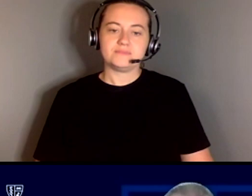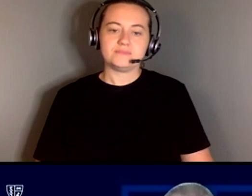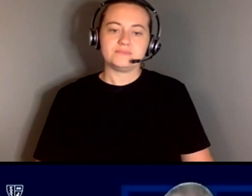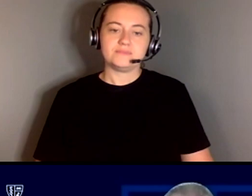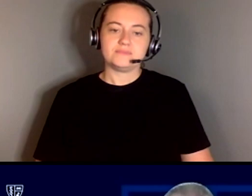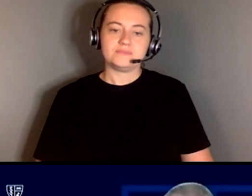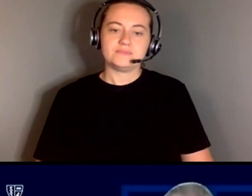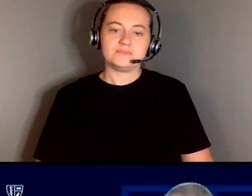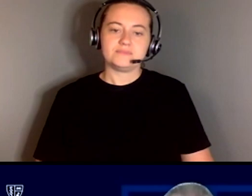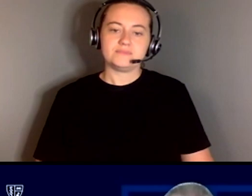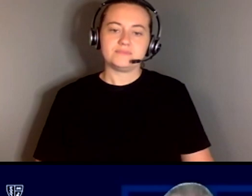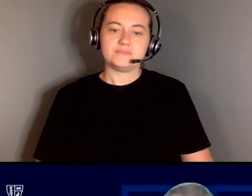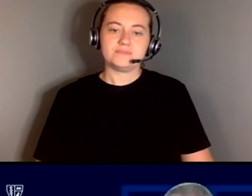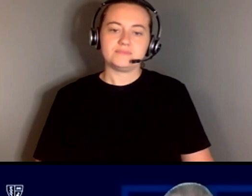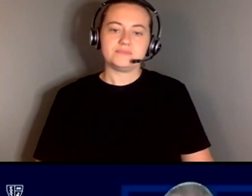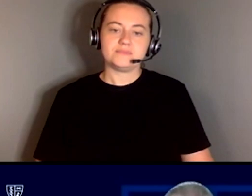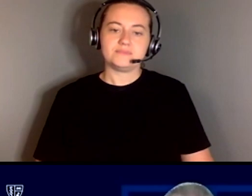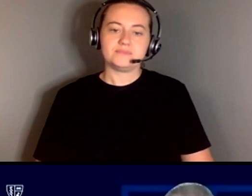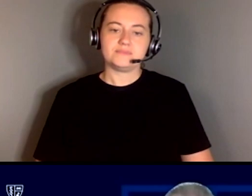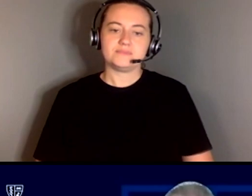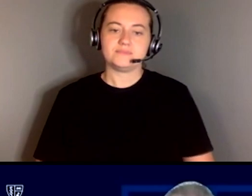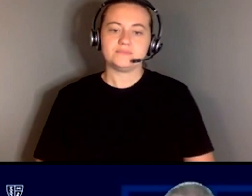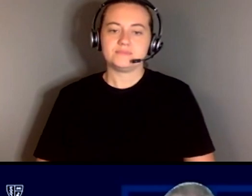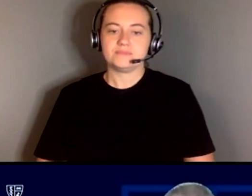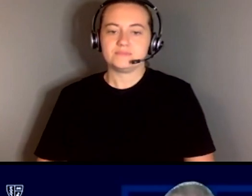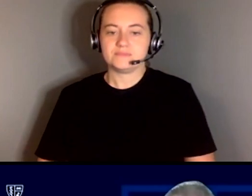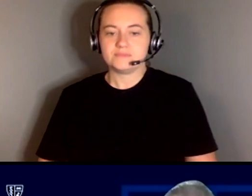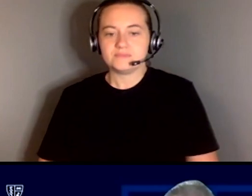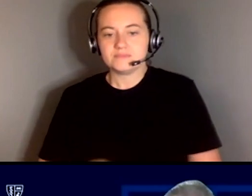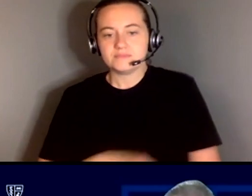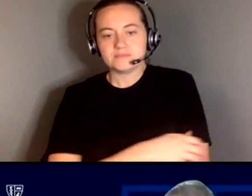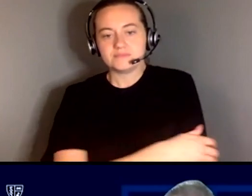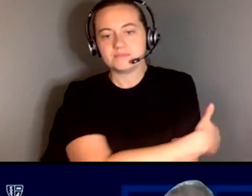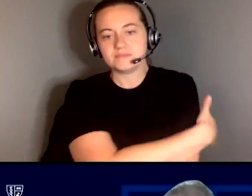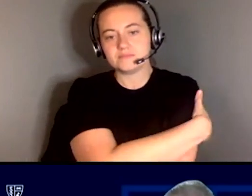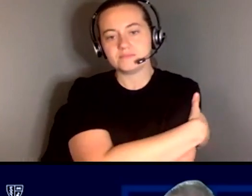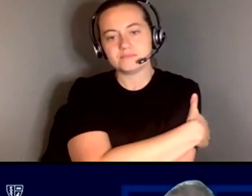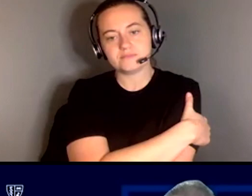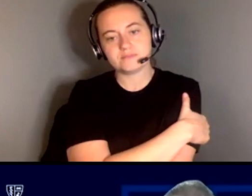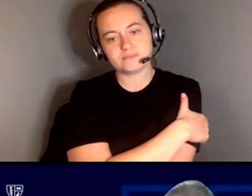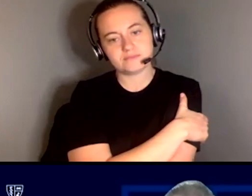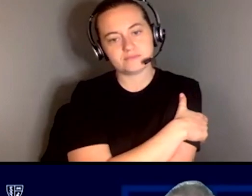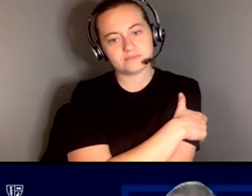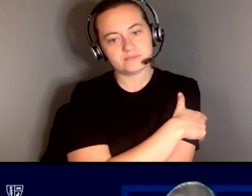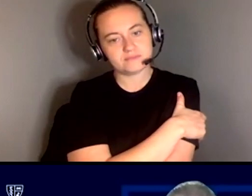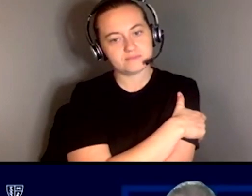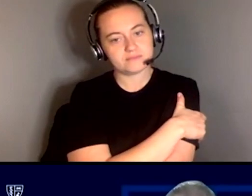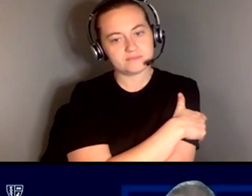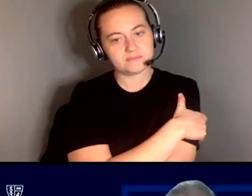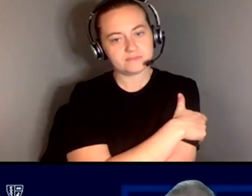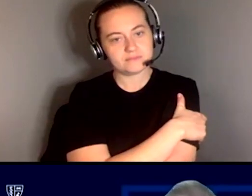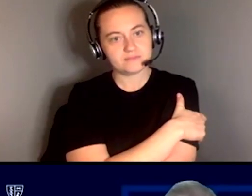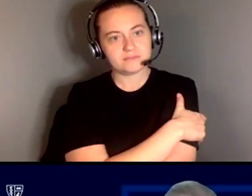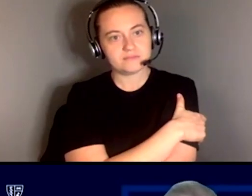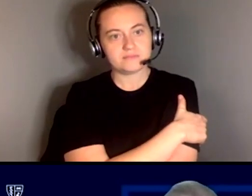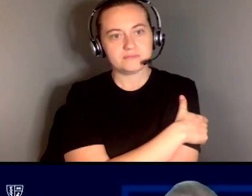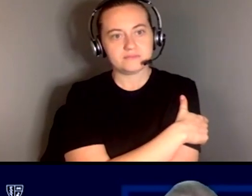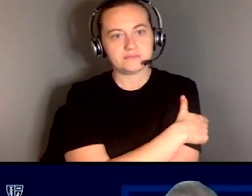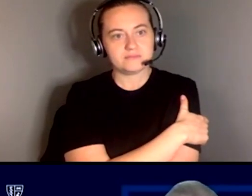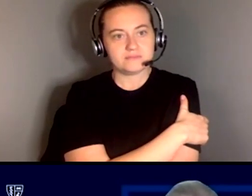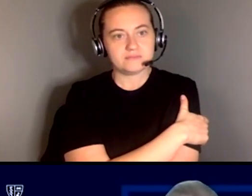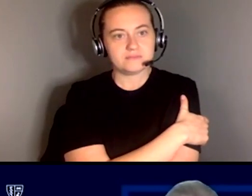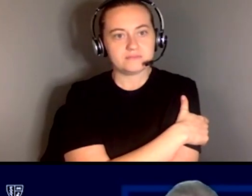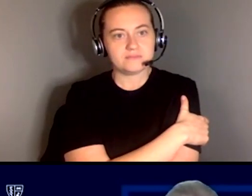making a request easy like it is it easy for me to request an interpreter or for a doctor to